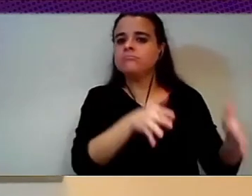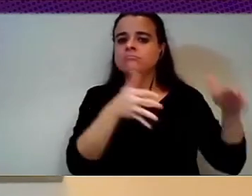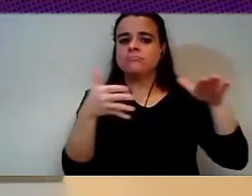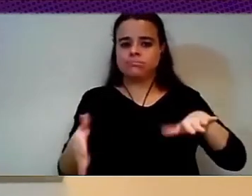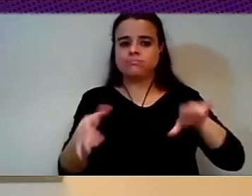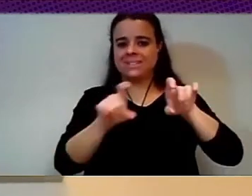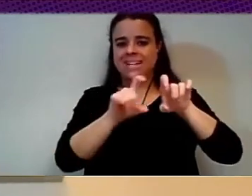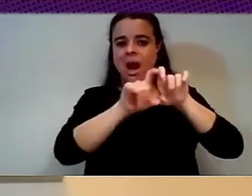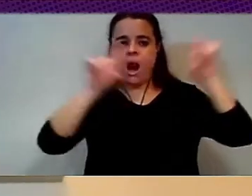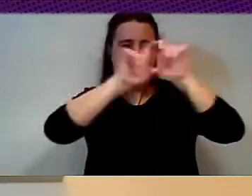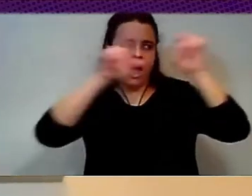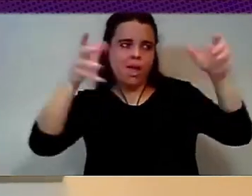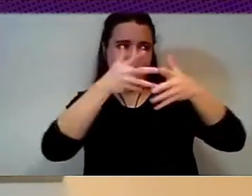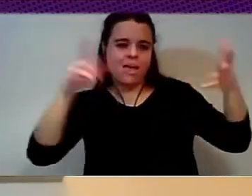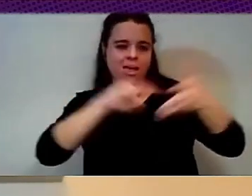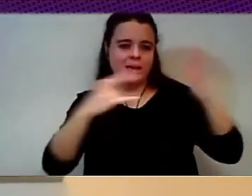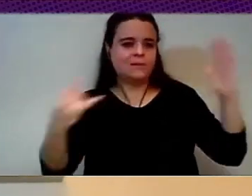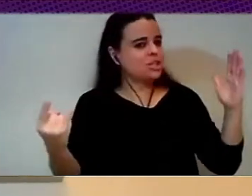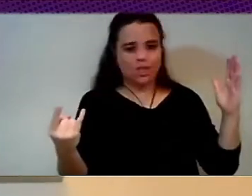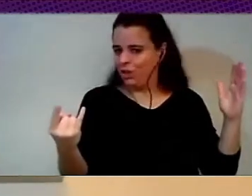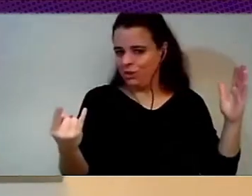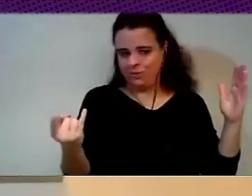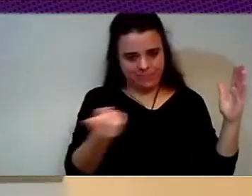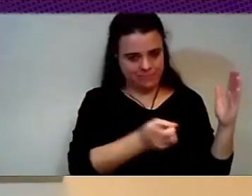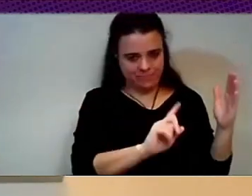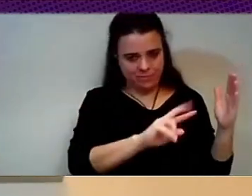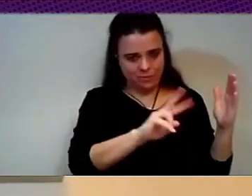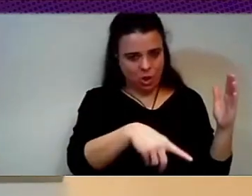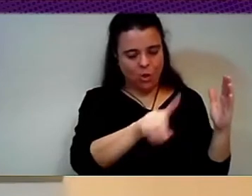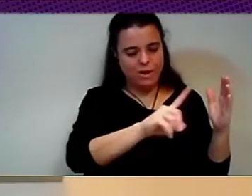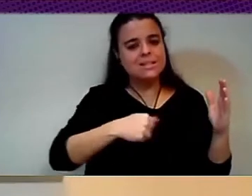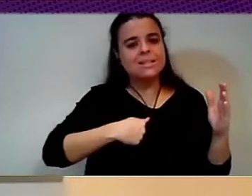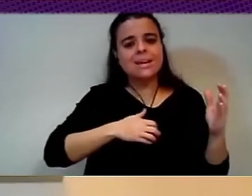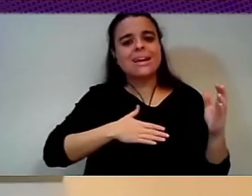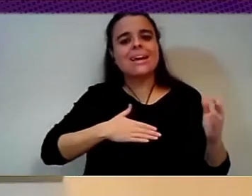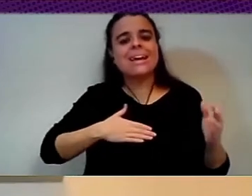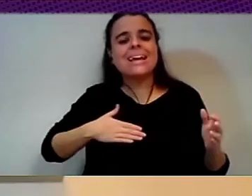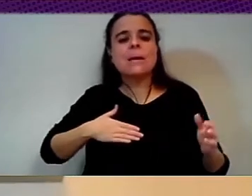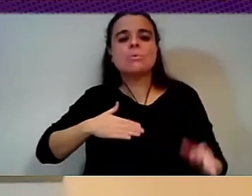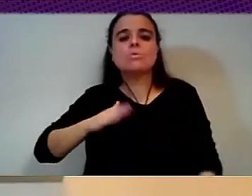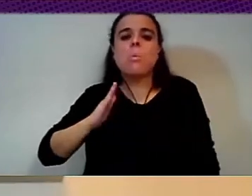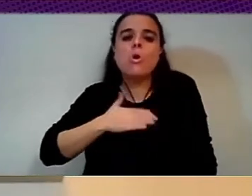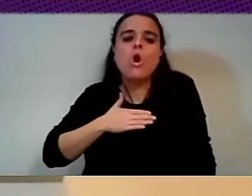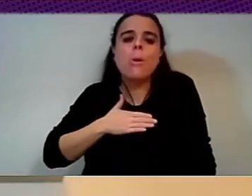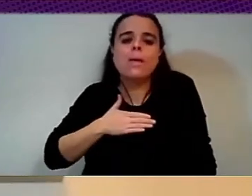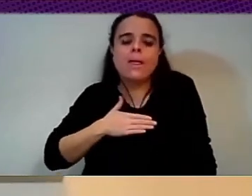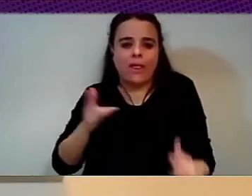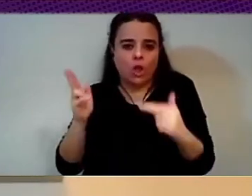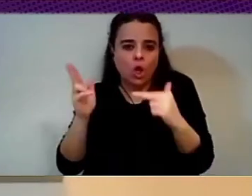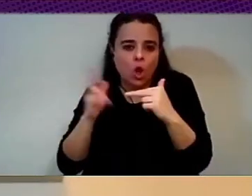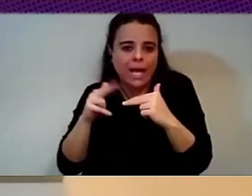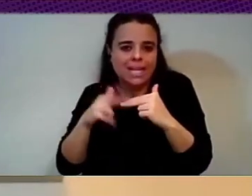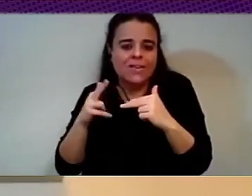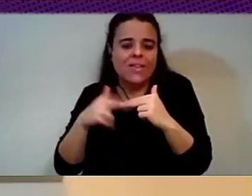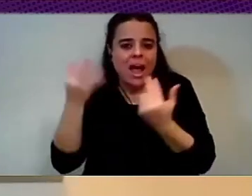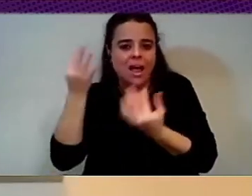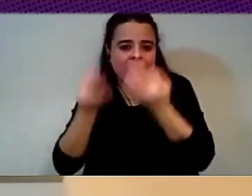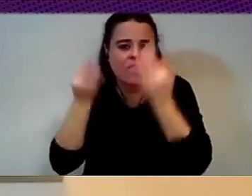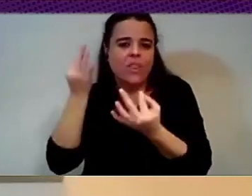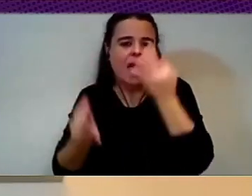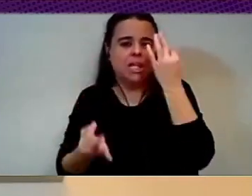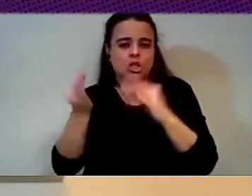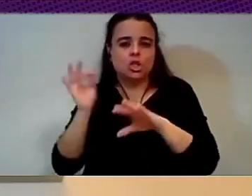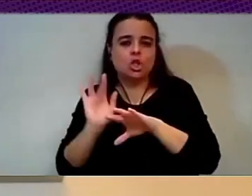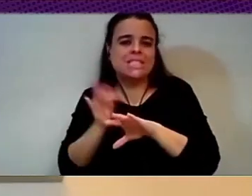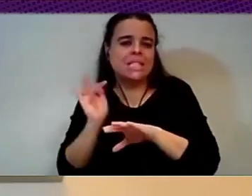infrastructure of the future, connectivity, data, sensors, and also citizens' life information